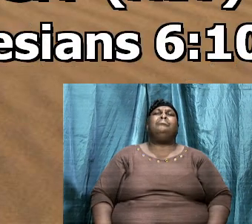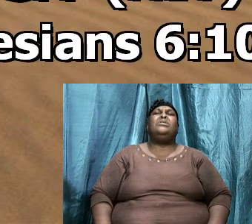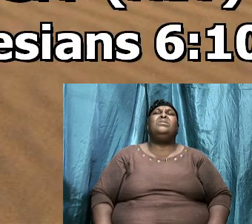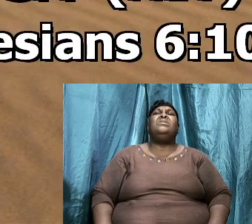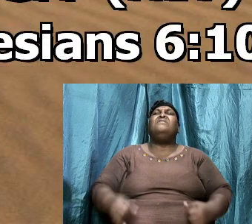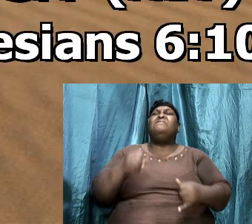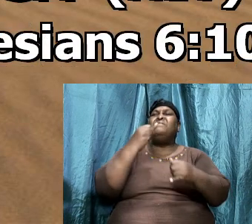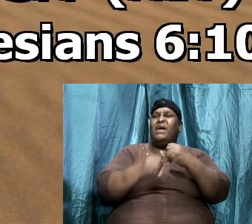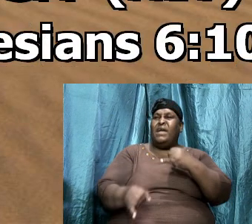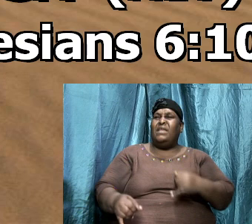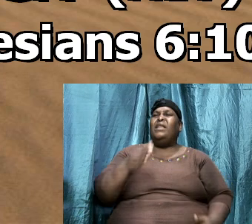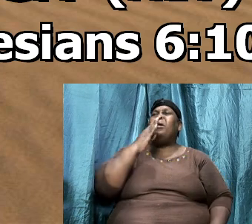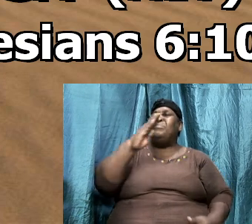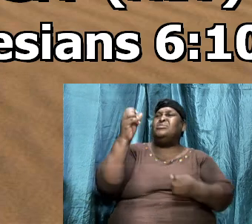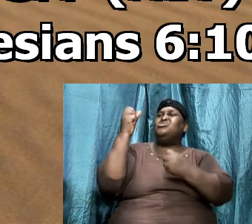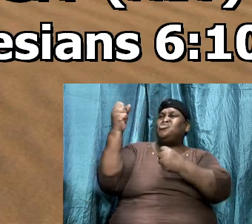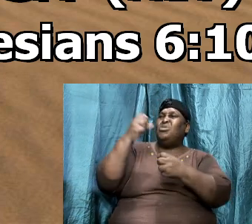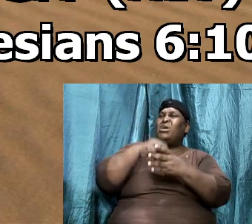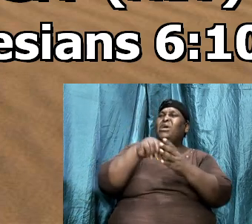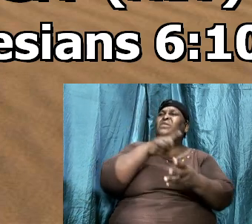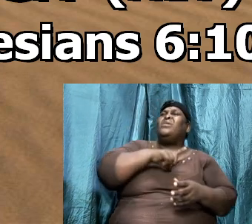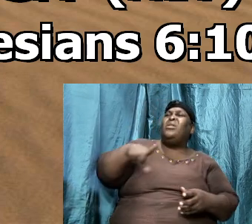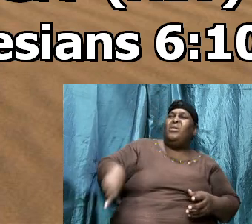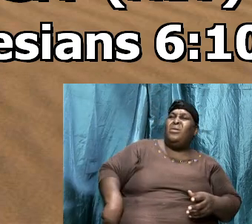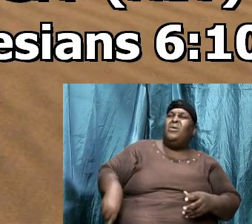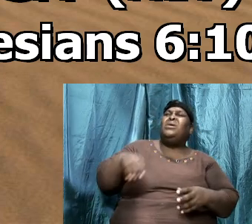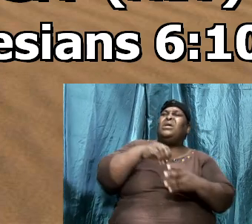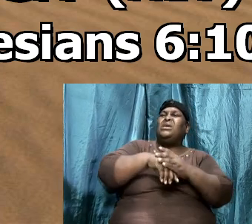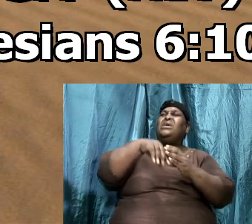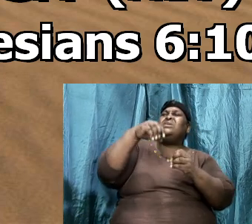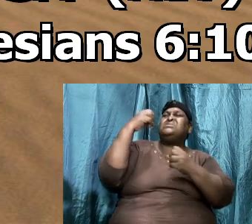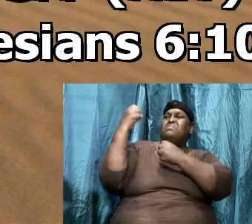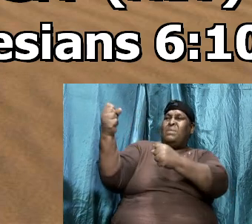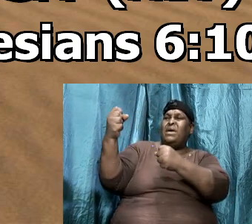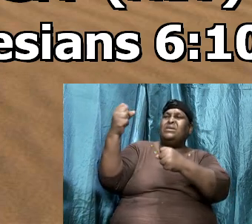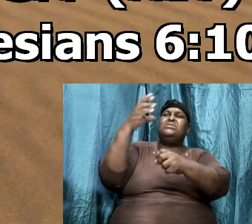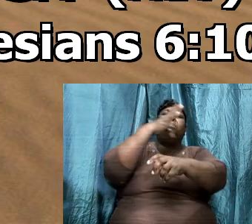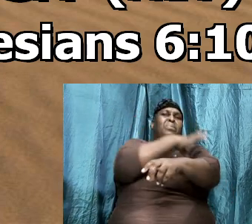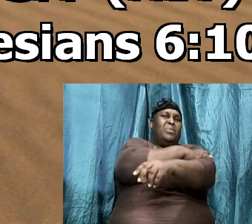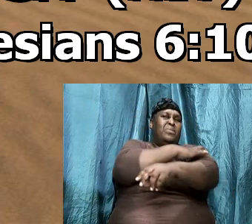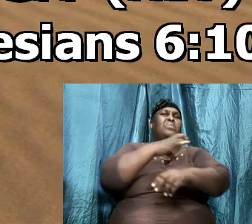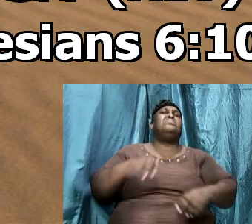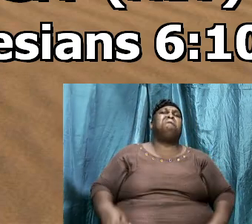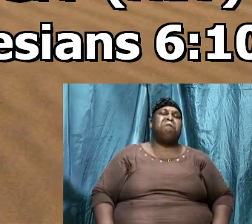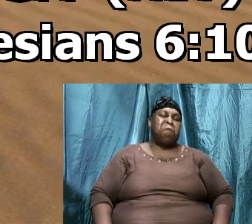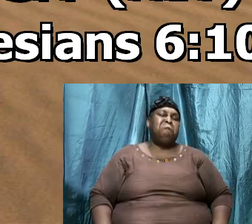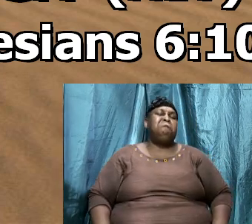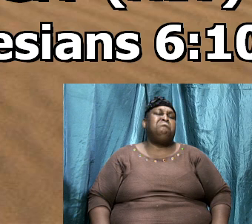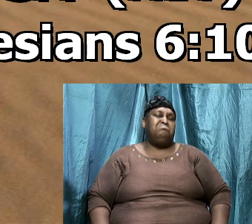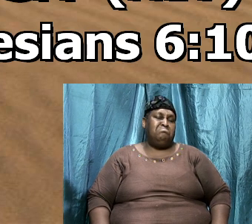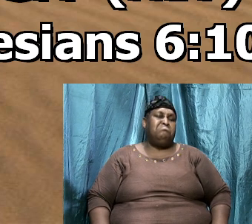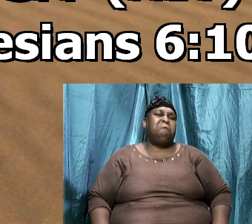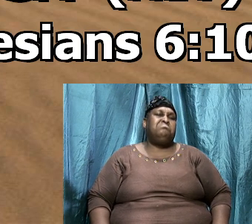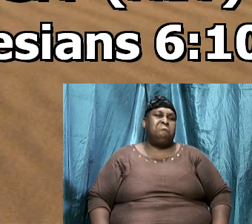Finally, be strong in the Lord and in his mighty power.